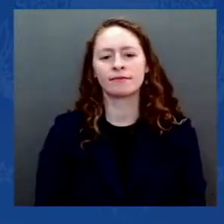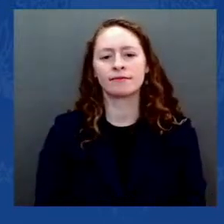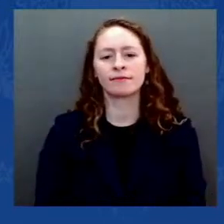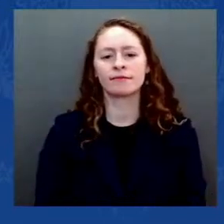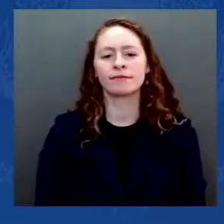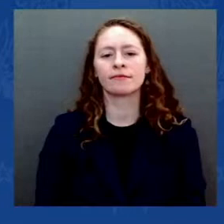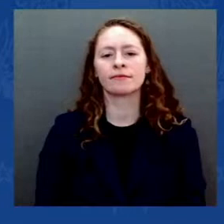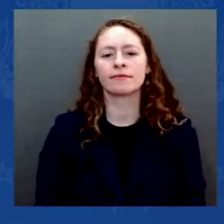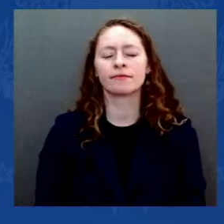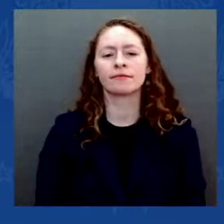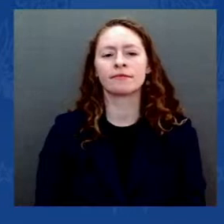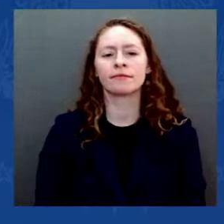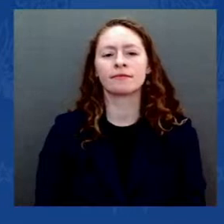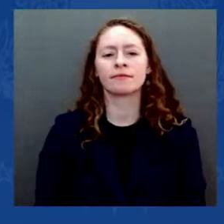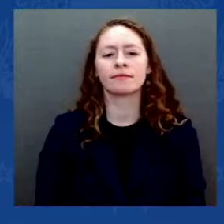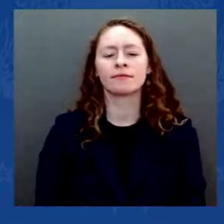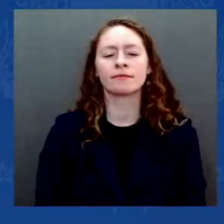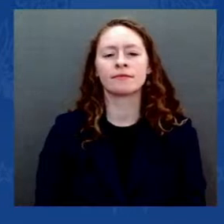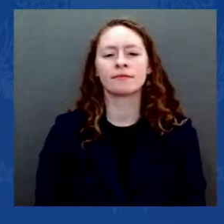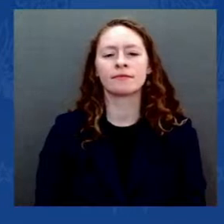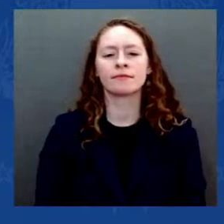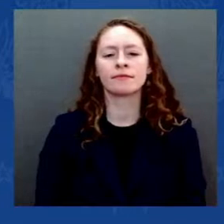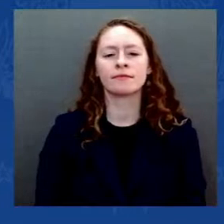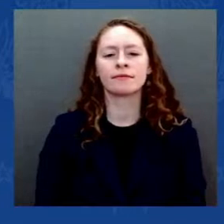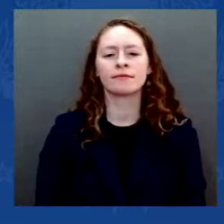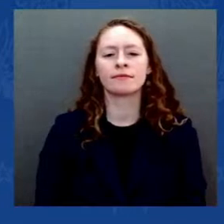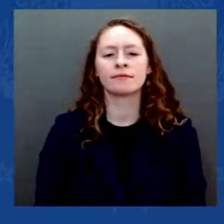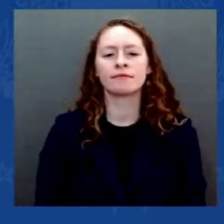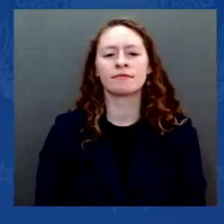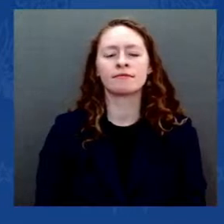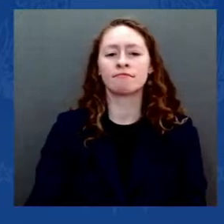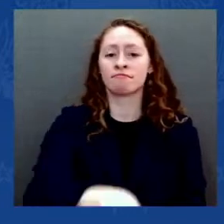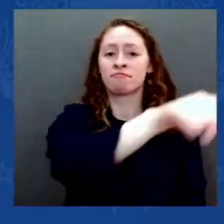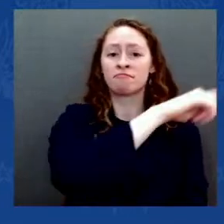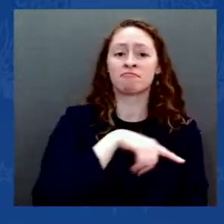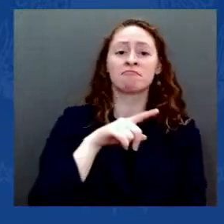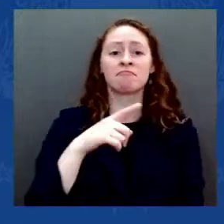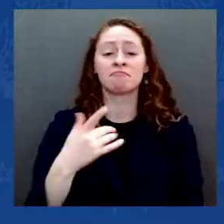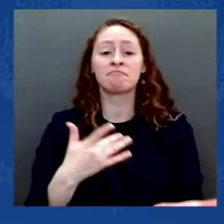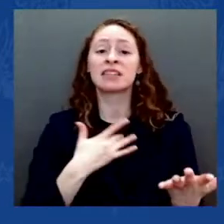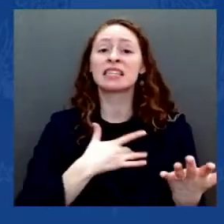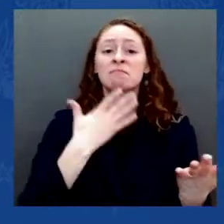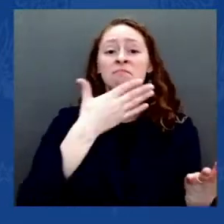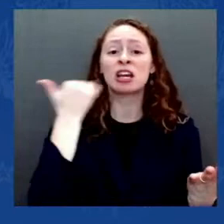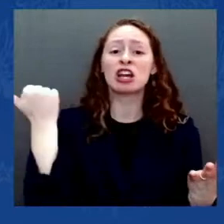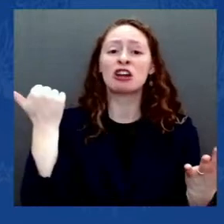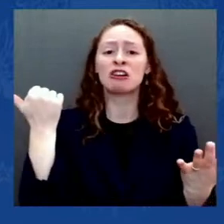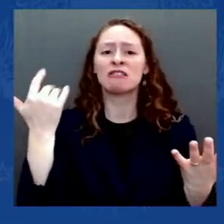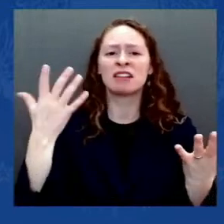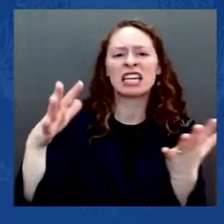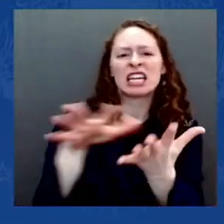democracy, fear over hope, personal gain over public good.